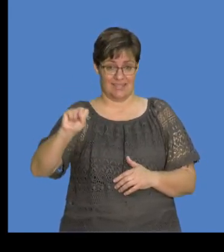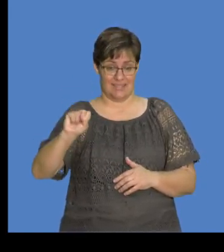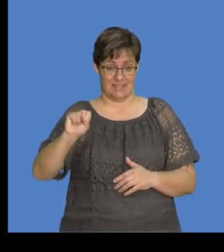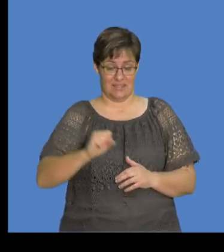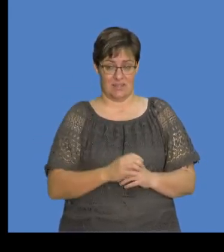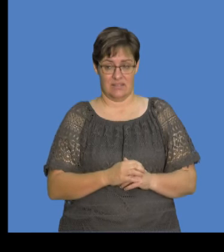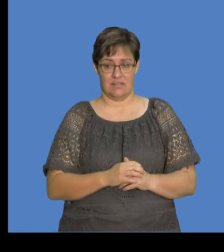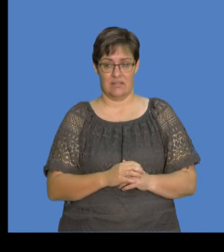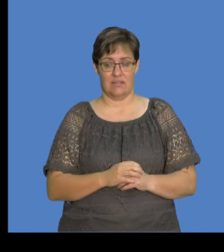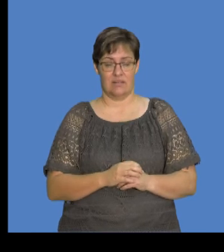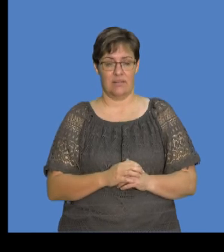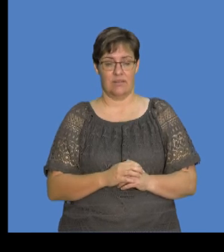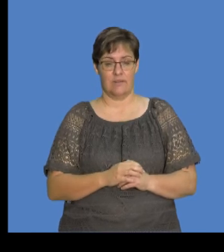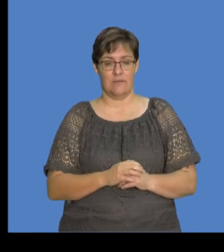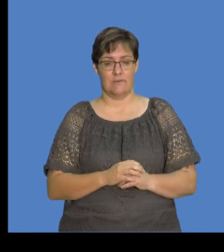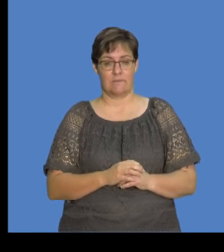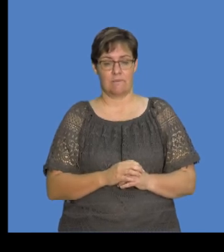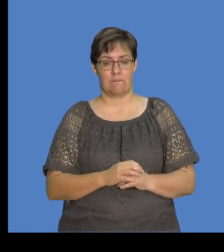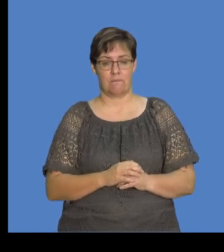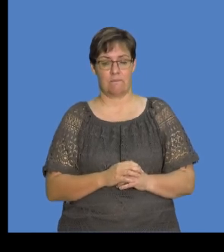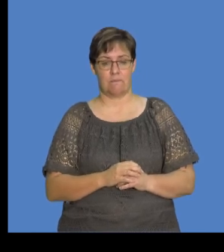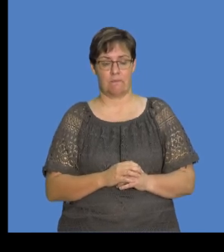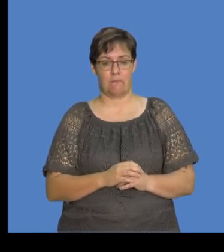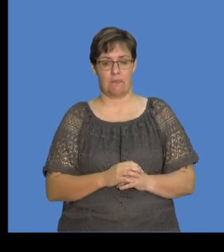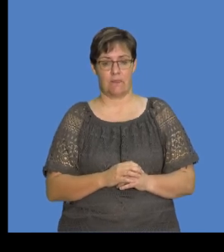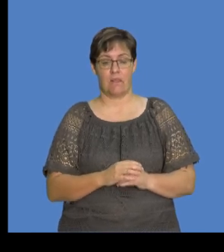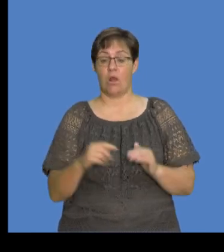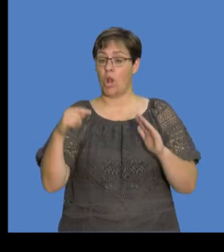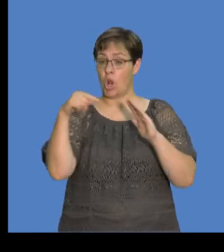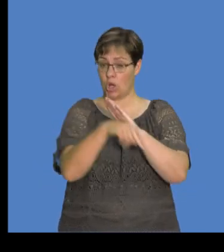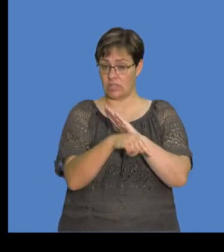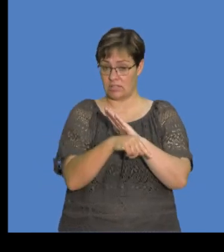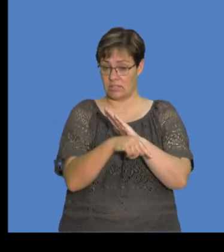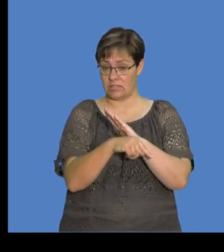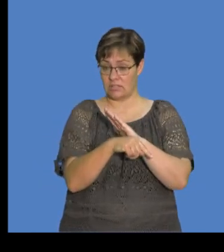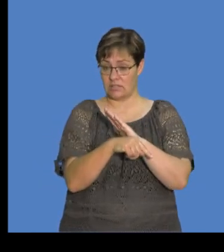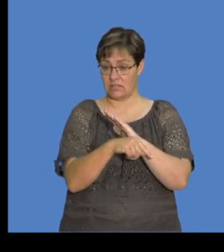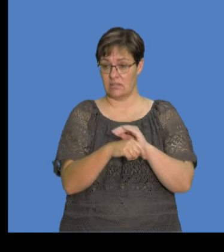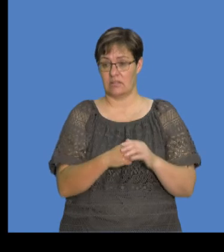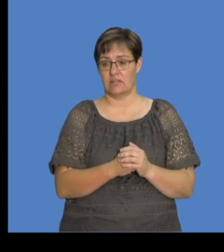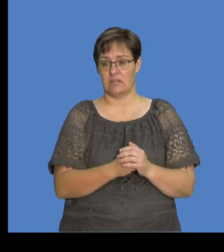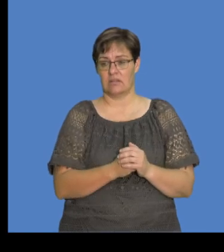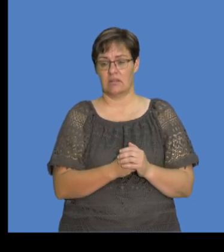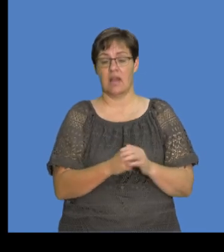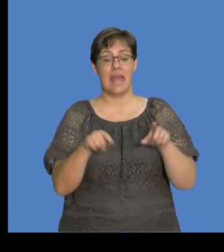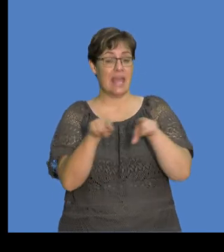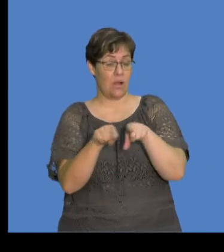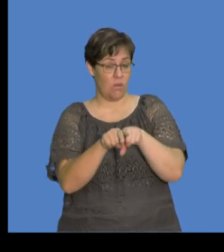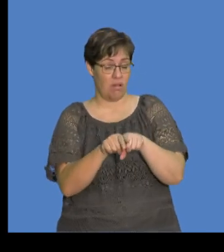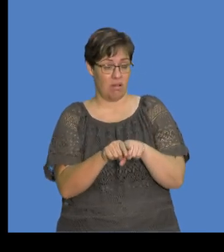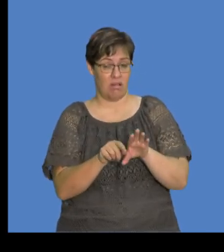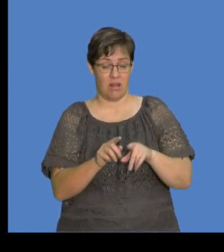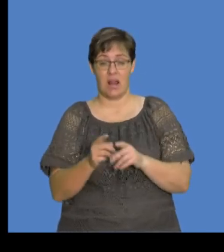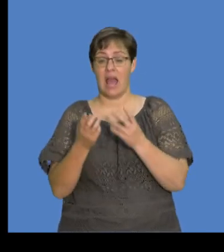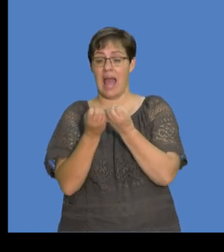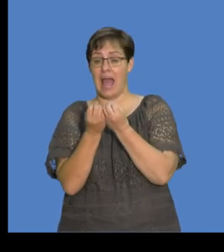lost, okay, is equal